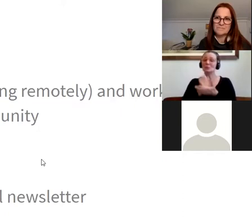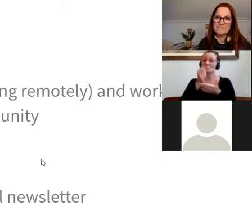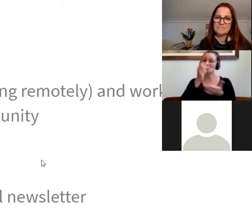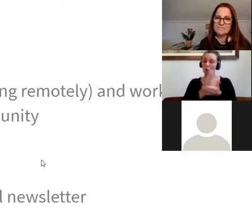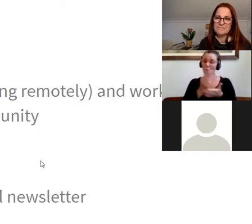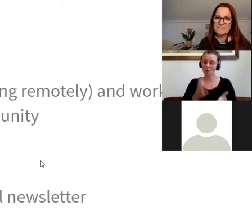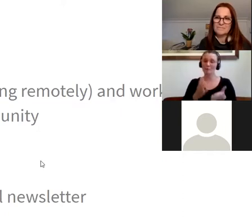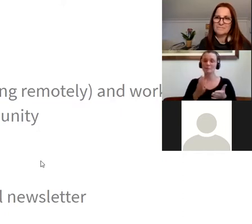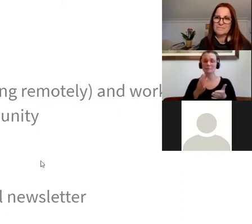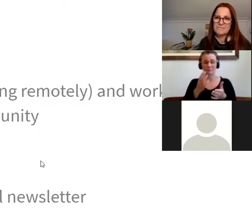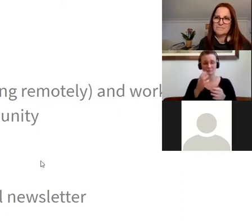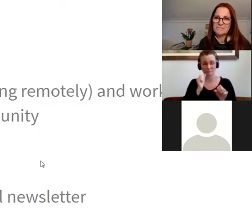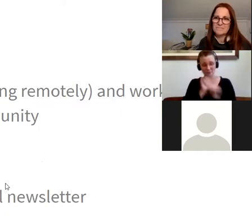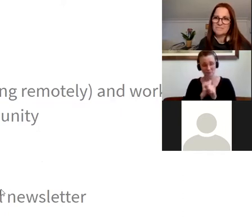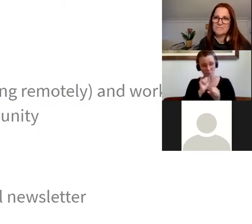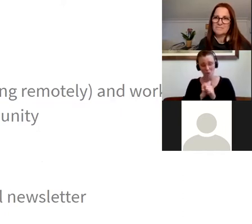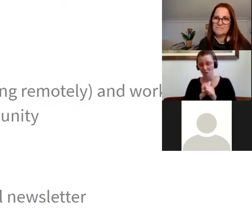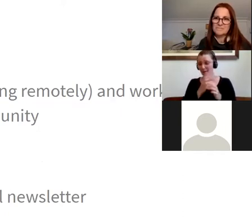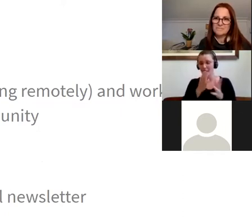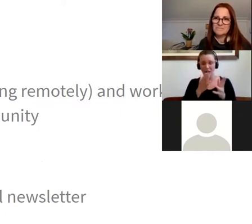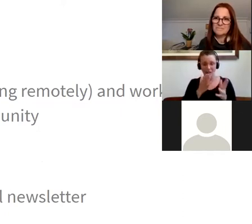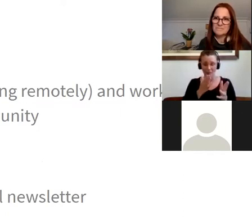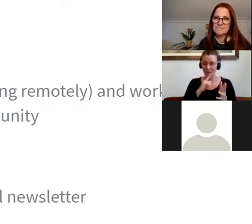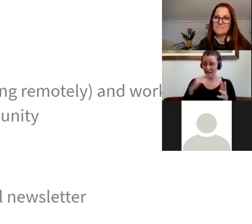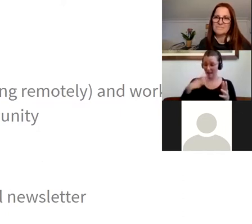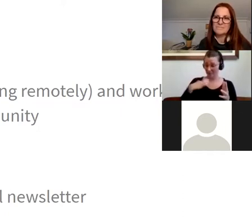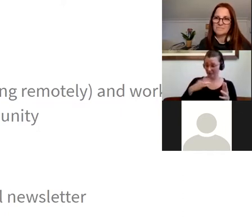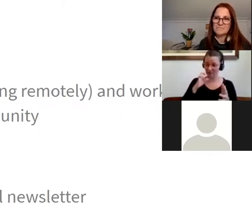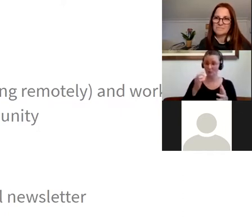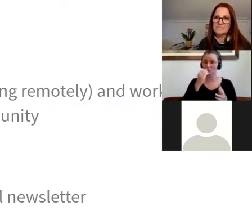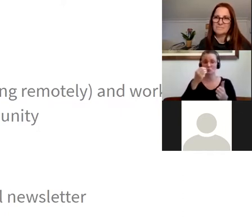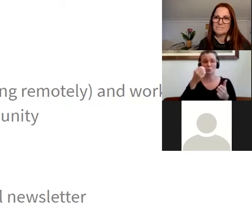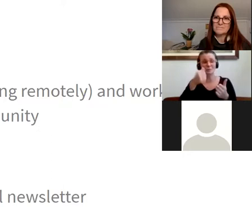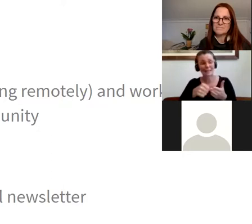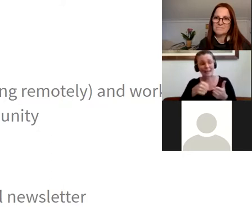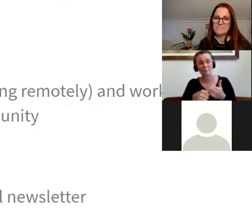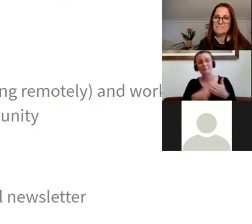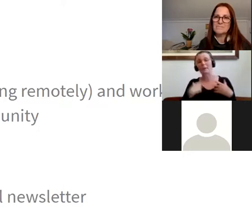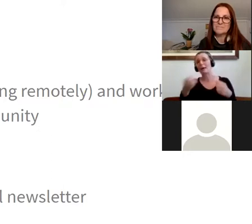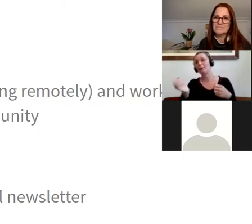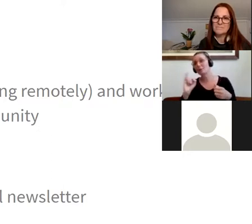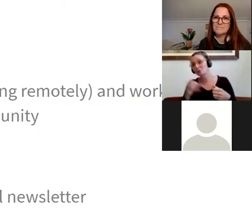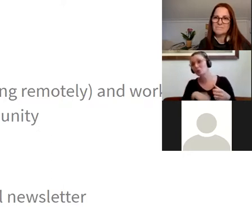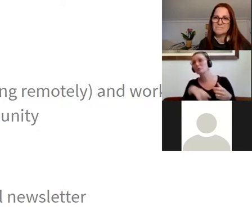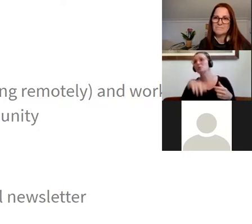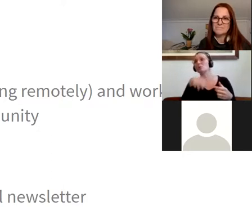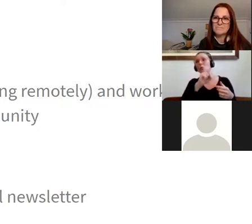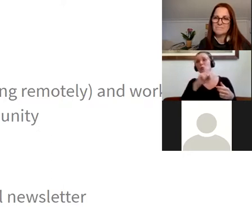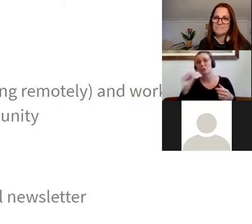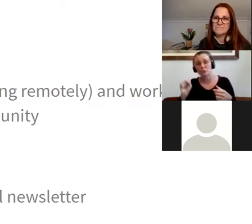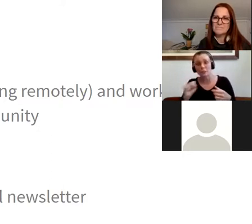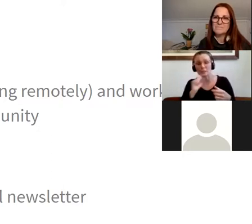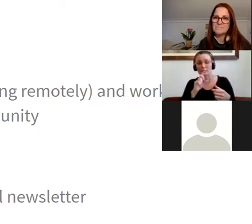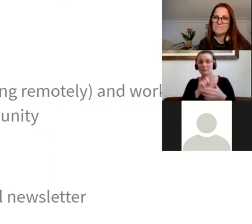of applications for food stamps, for health insurance, for social security. We have a food